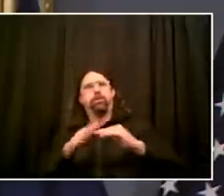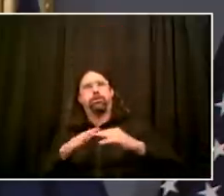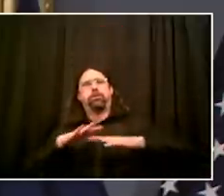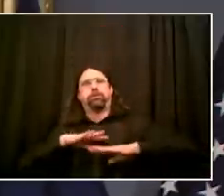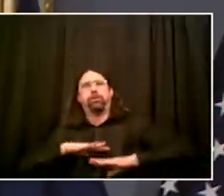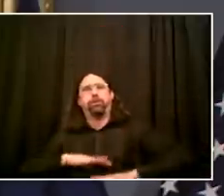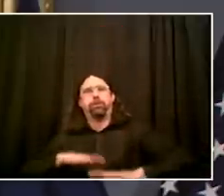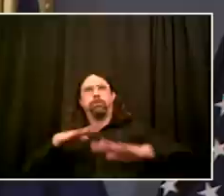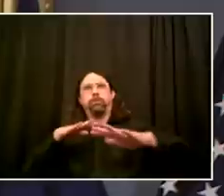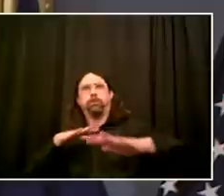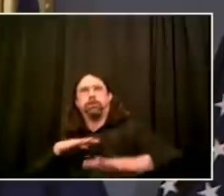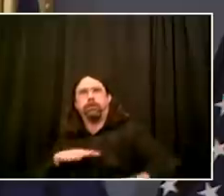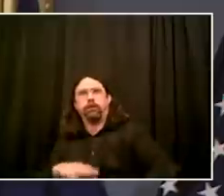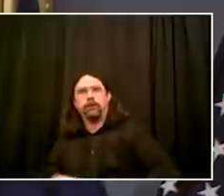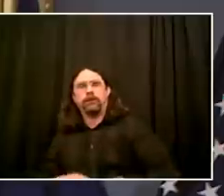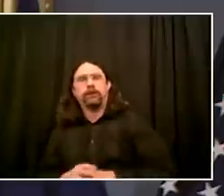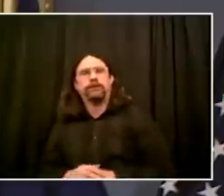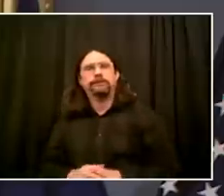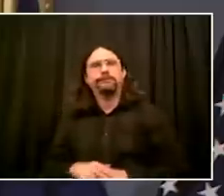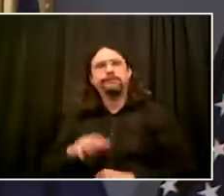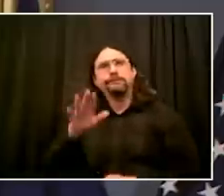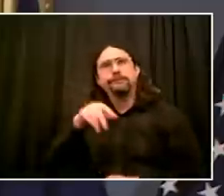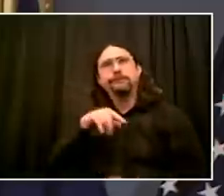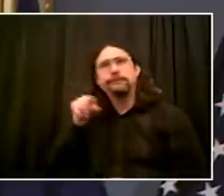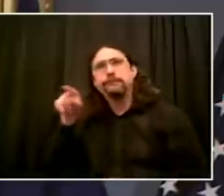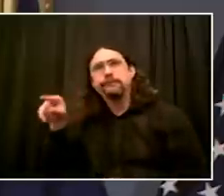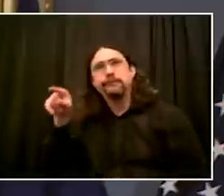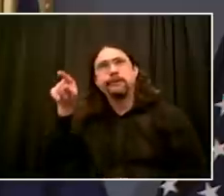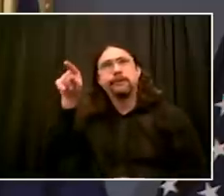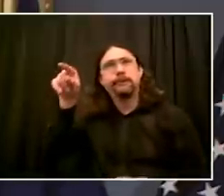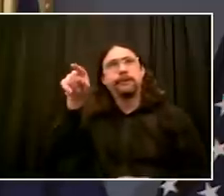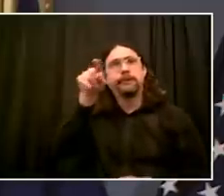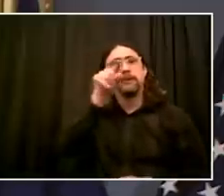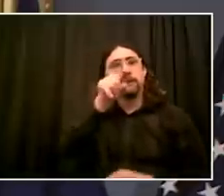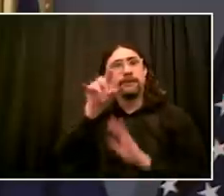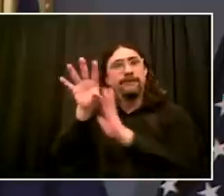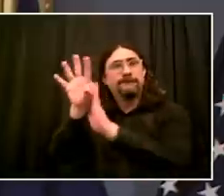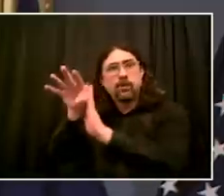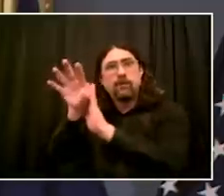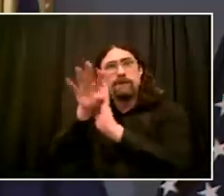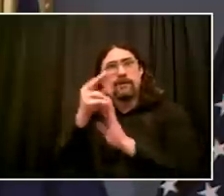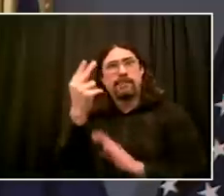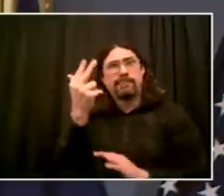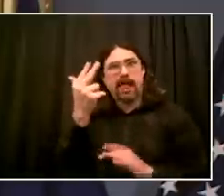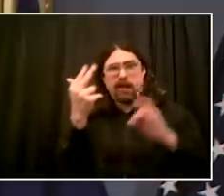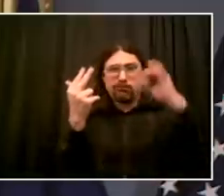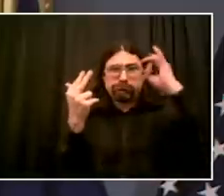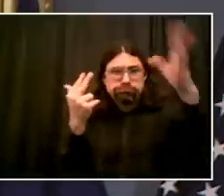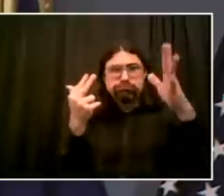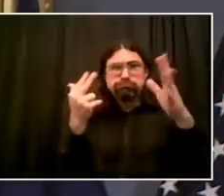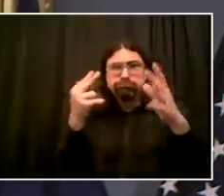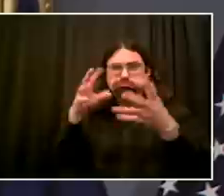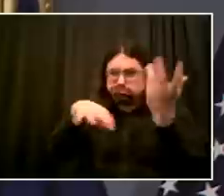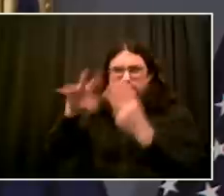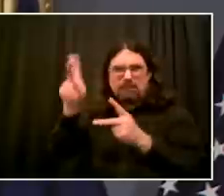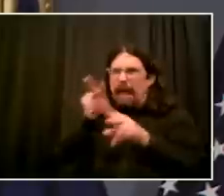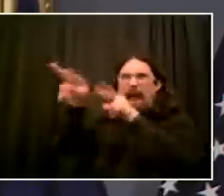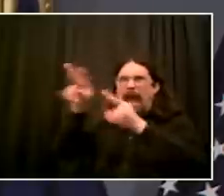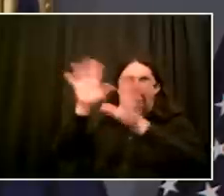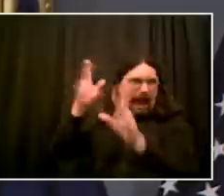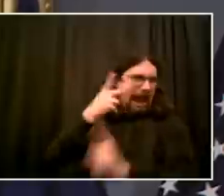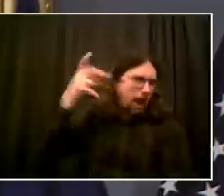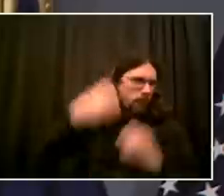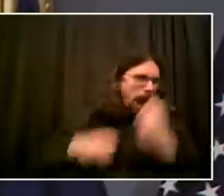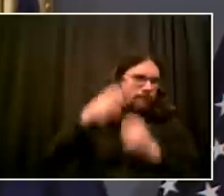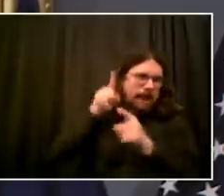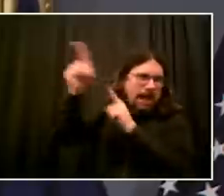But you go back a decade or two, they never saw anything like that. And we need to do that and more. We've got to do a lot